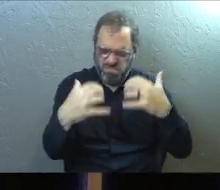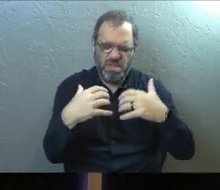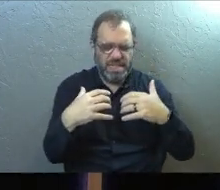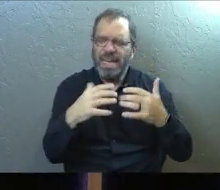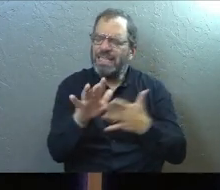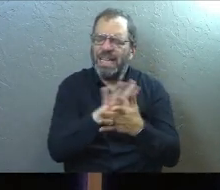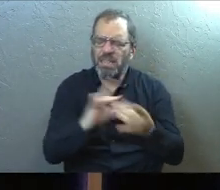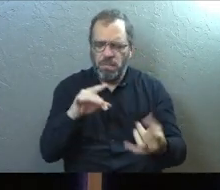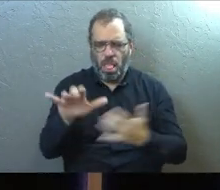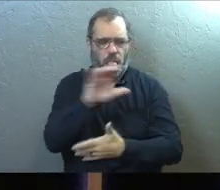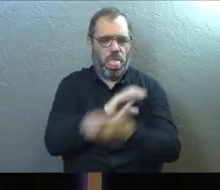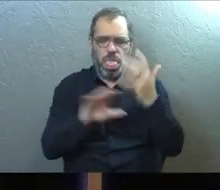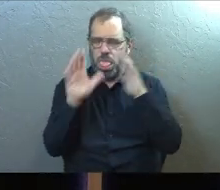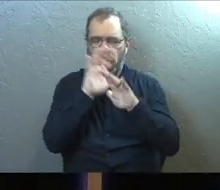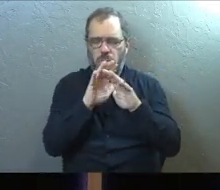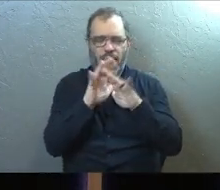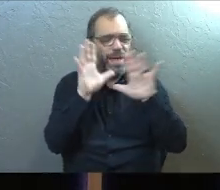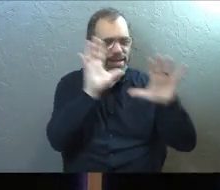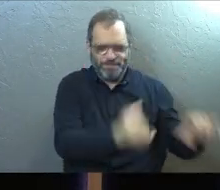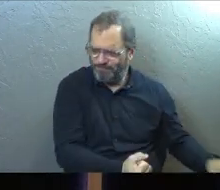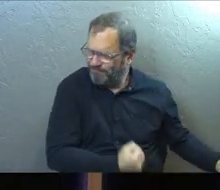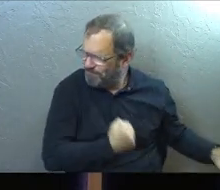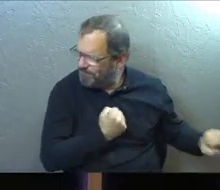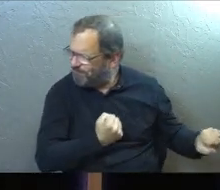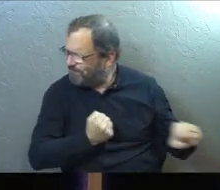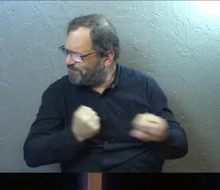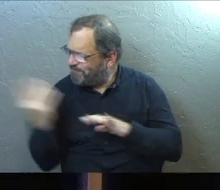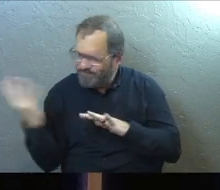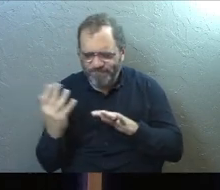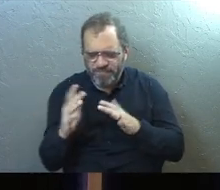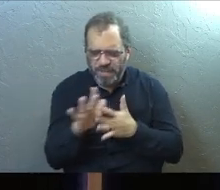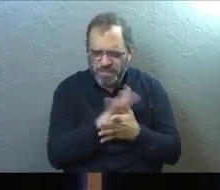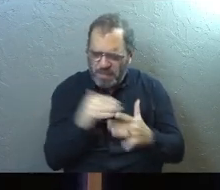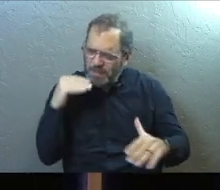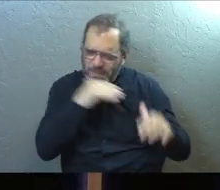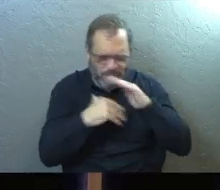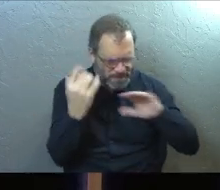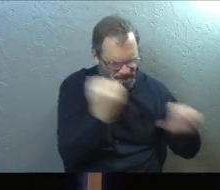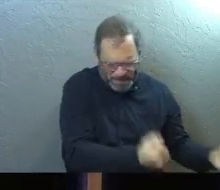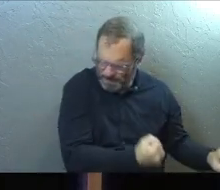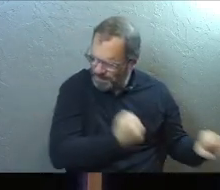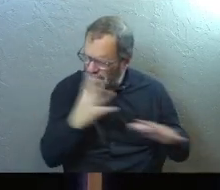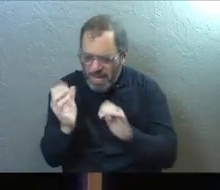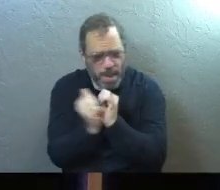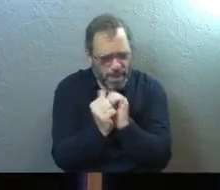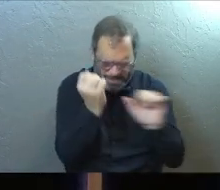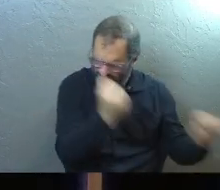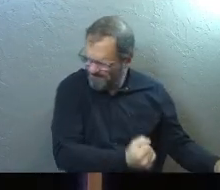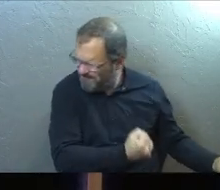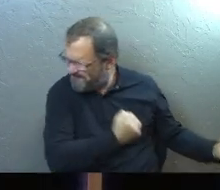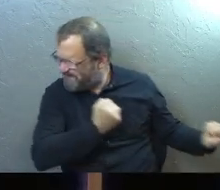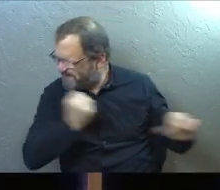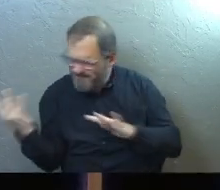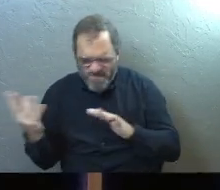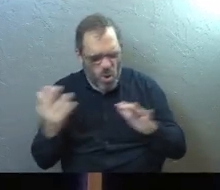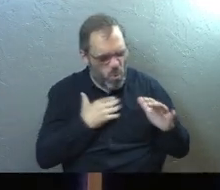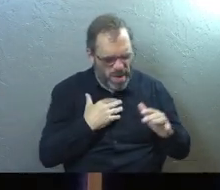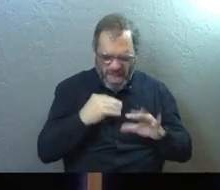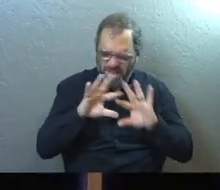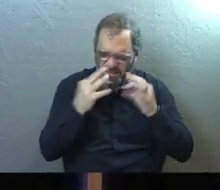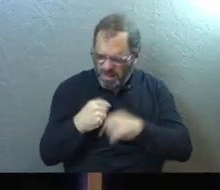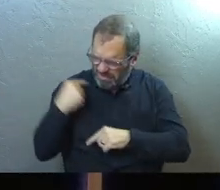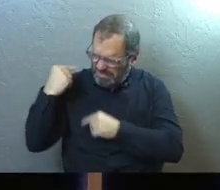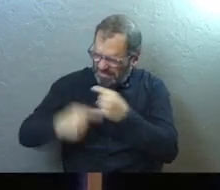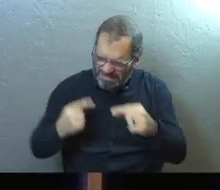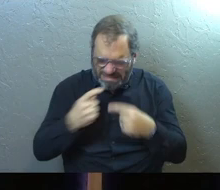God, that a spirit of confusion, Lord, would be cast out, Lord, that a spirit of lies would be cast out, spirit of bondage, Lord, would be cast out. God, we got generational